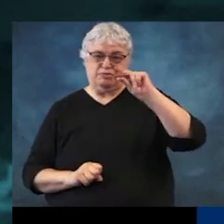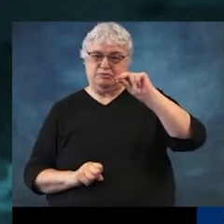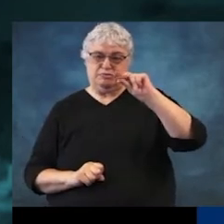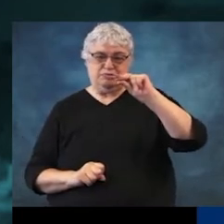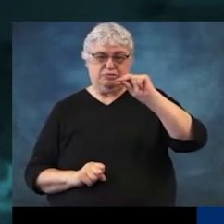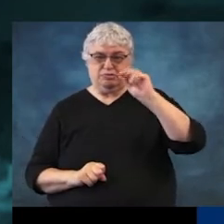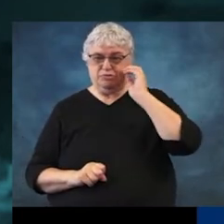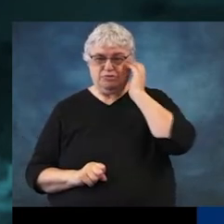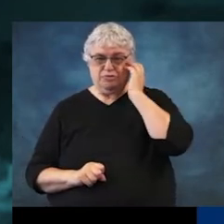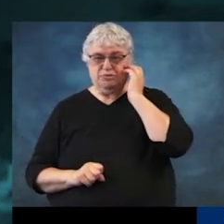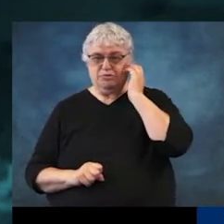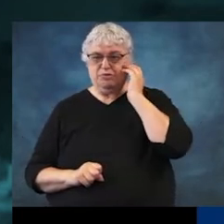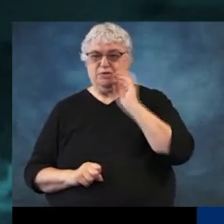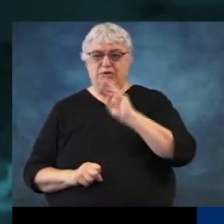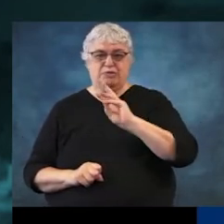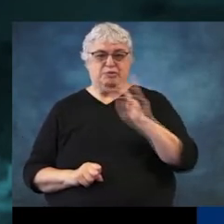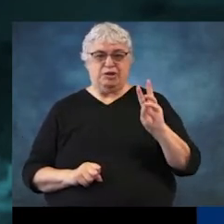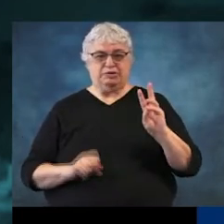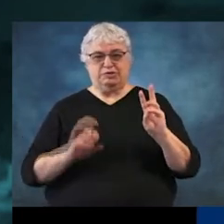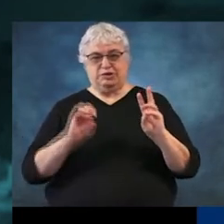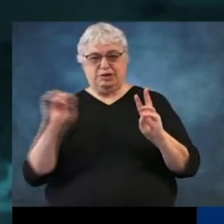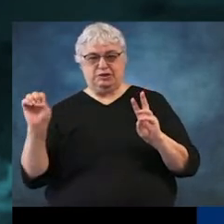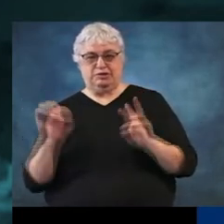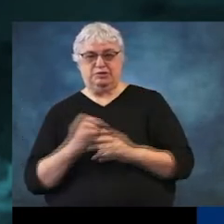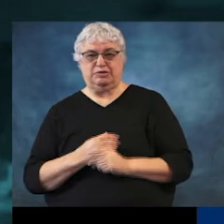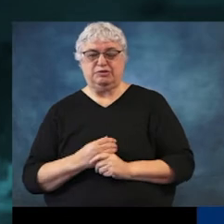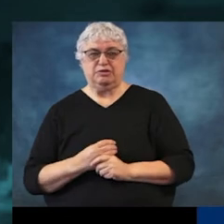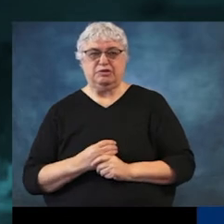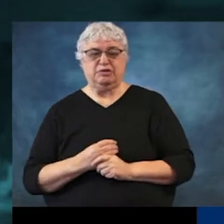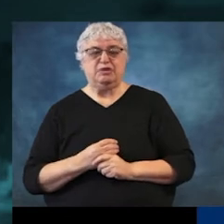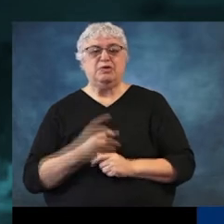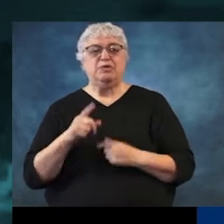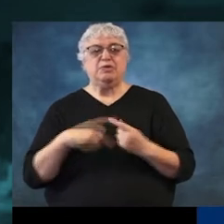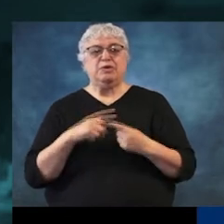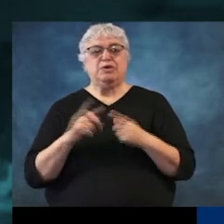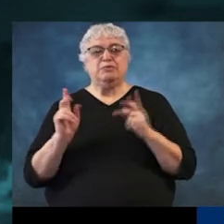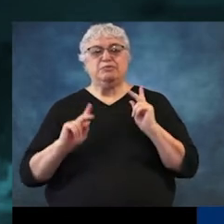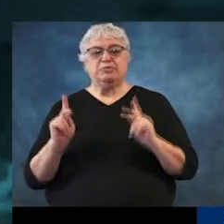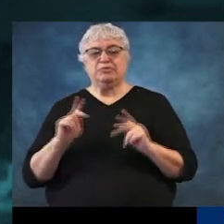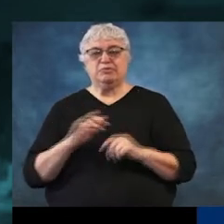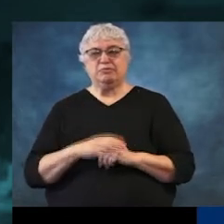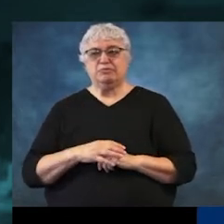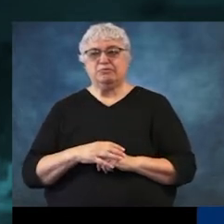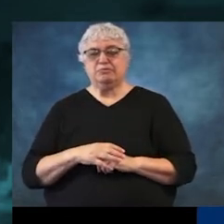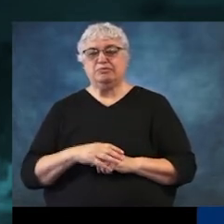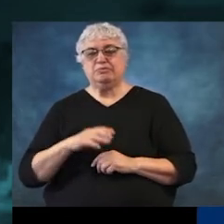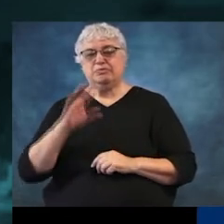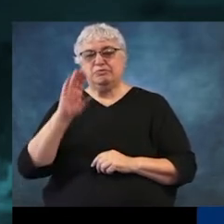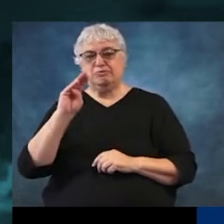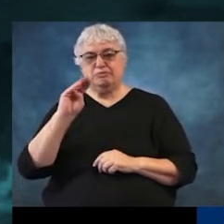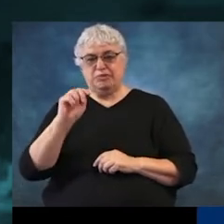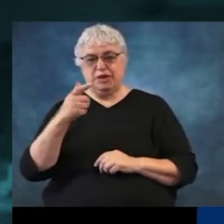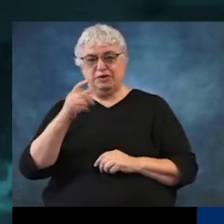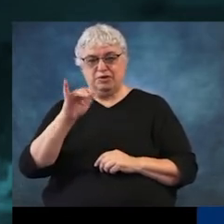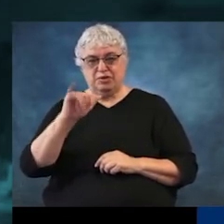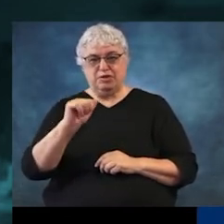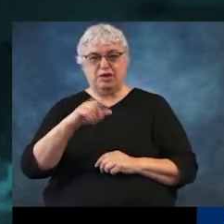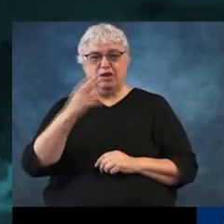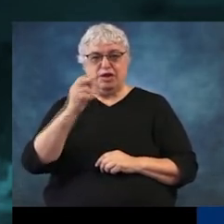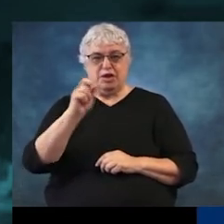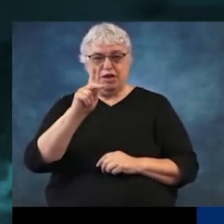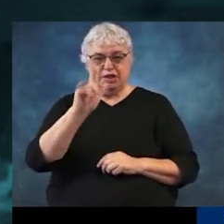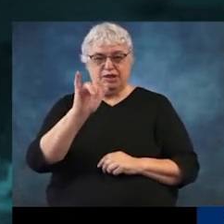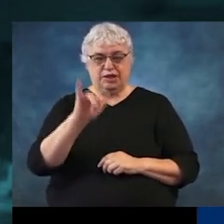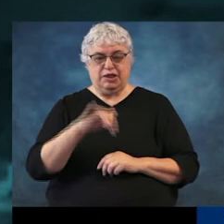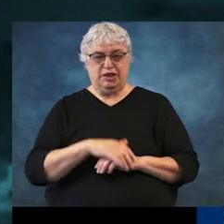a lot of folks think. So it's west to east. So heavy rain, when heavy rain falls out on Tomball and Magnolia and Hockley,